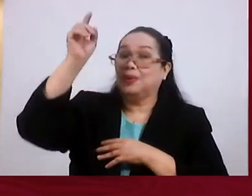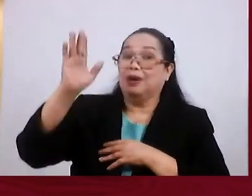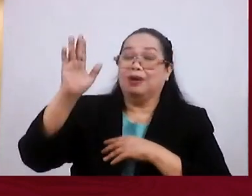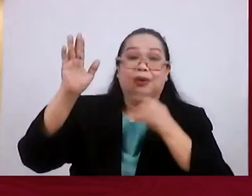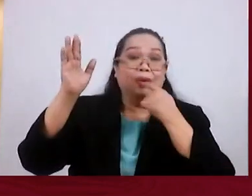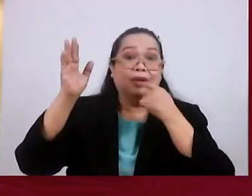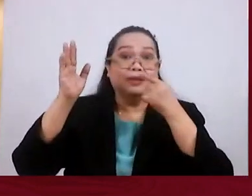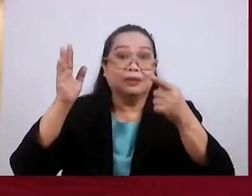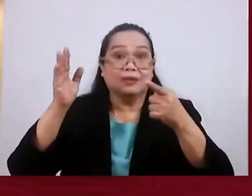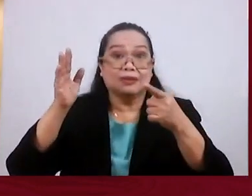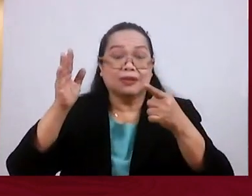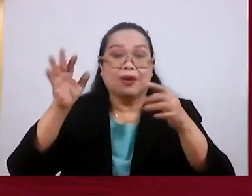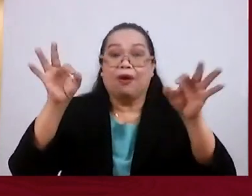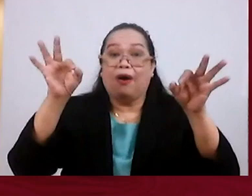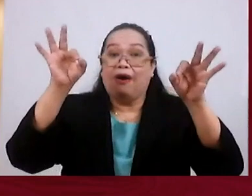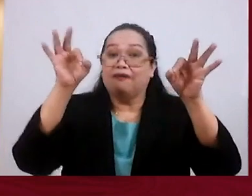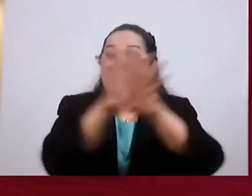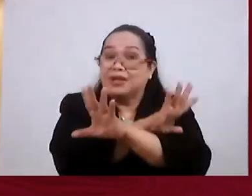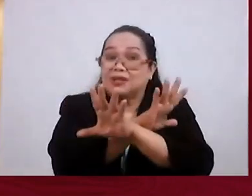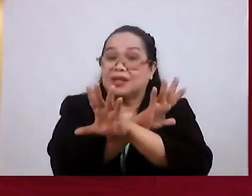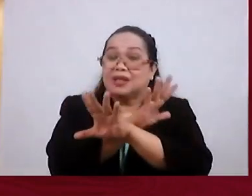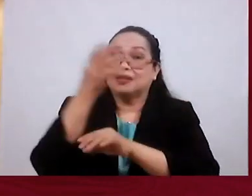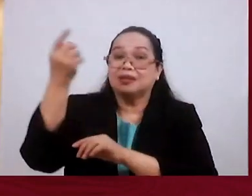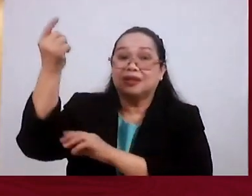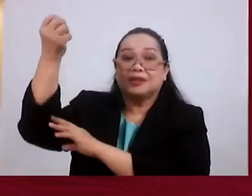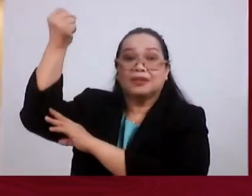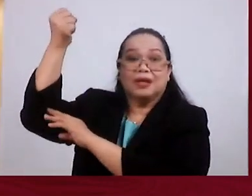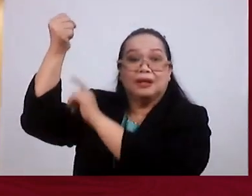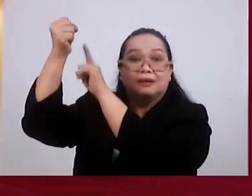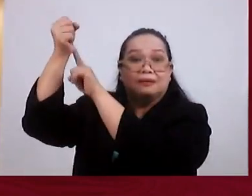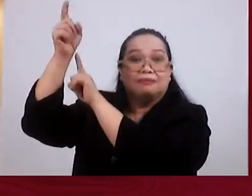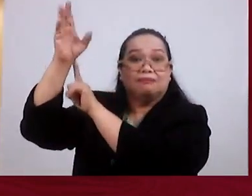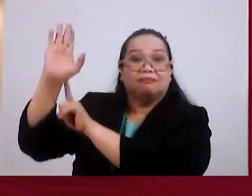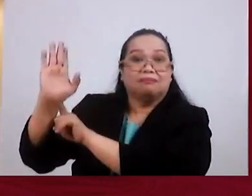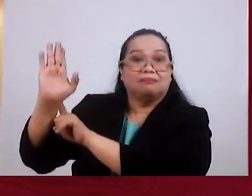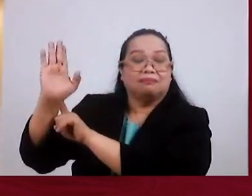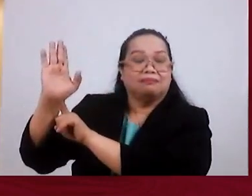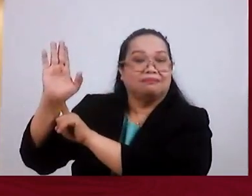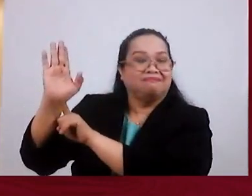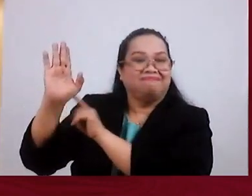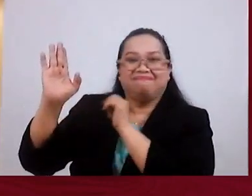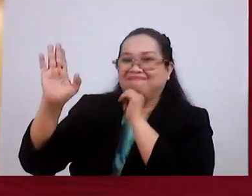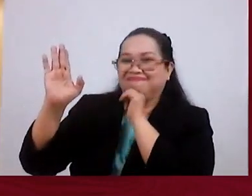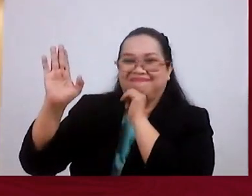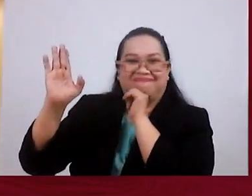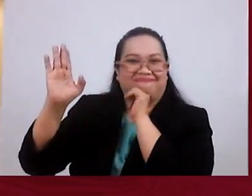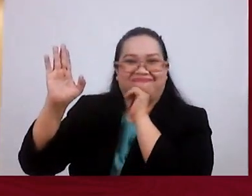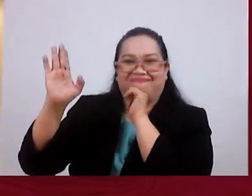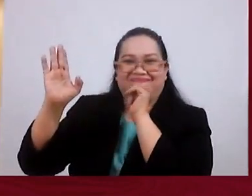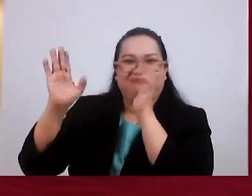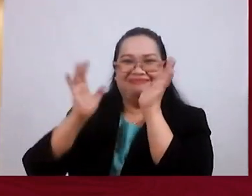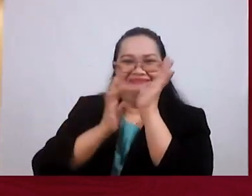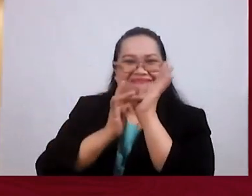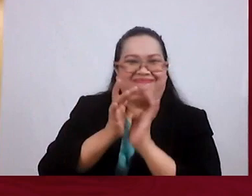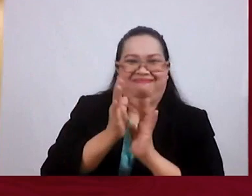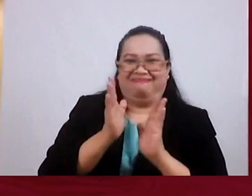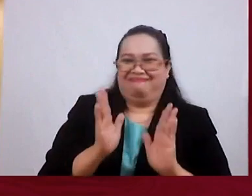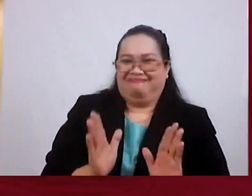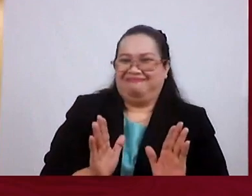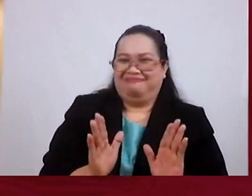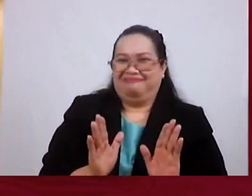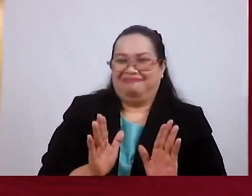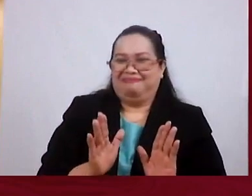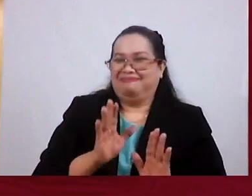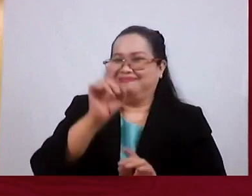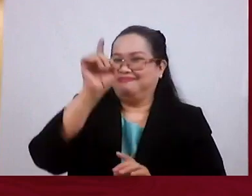said Vengeance is mine That's why, beloved This is not a reference To a Christian God